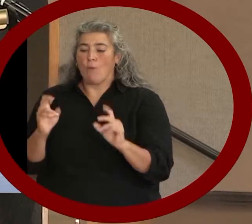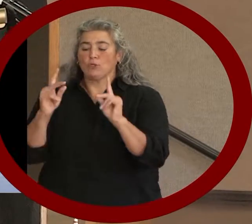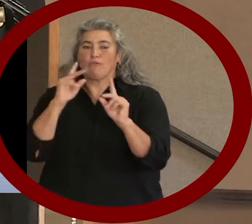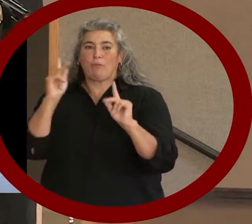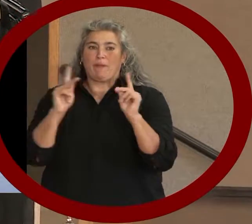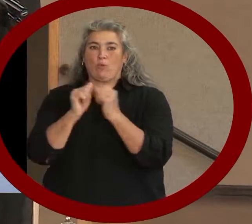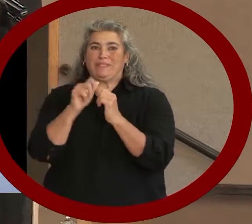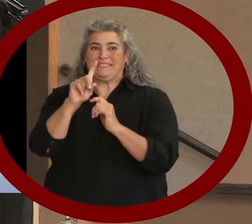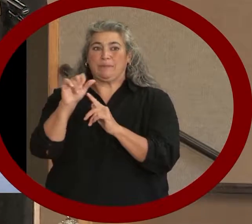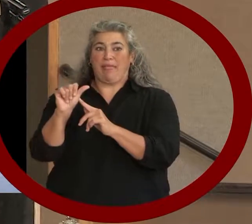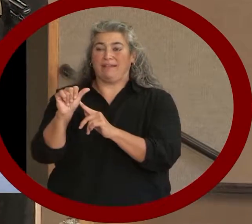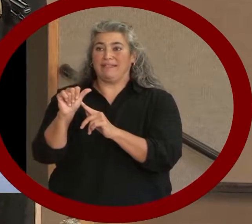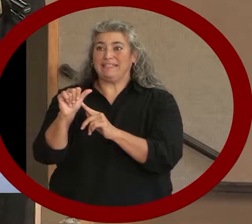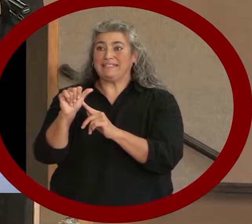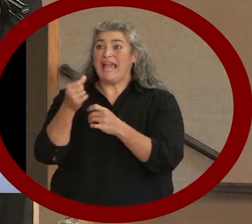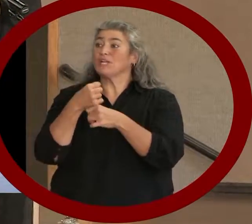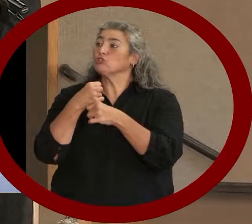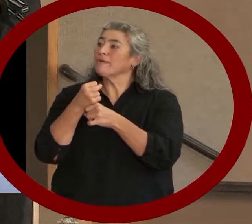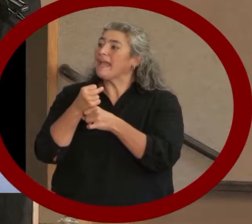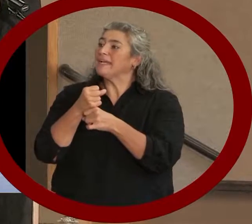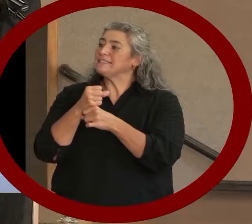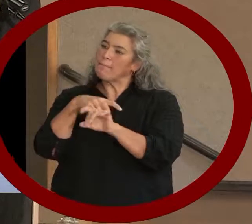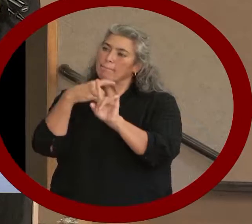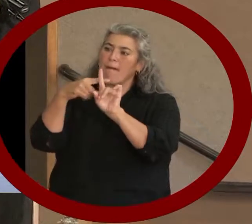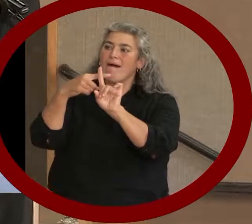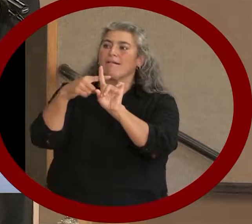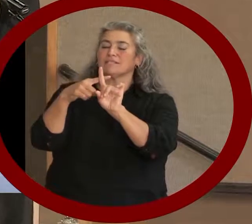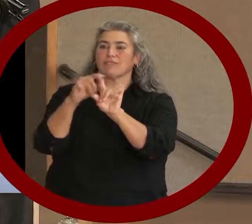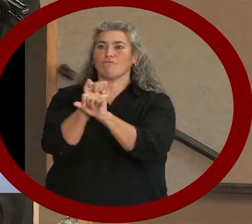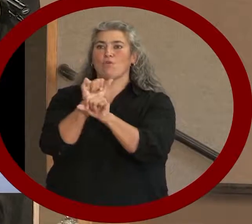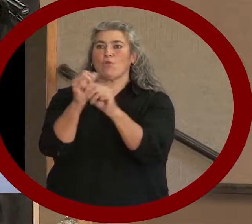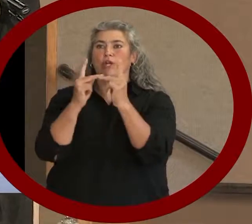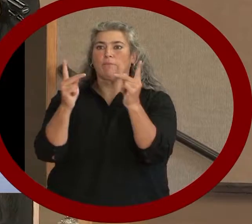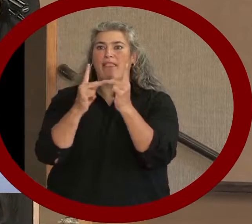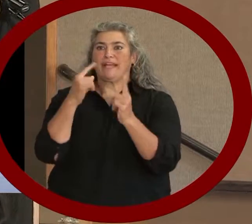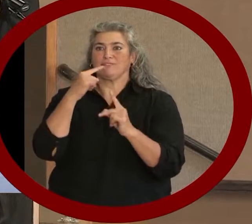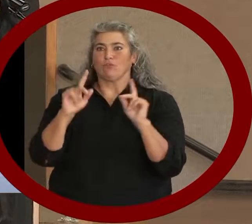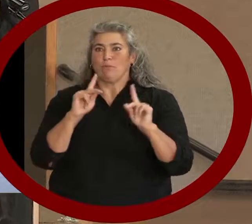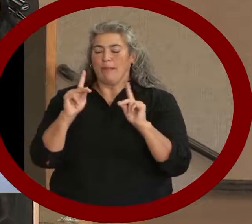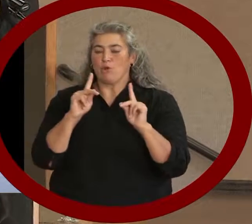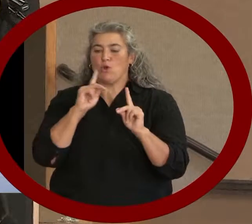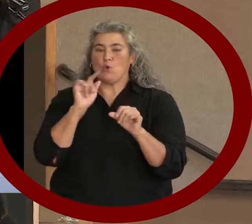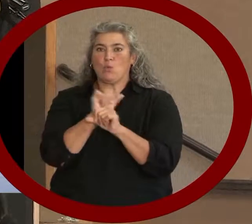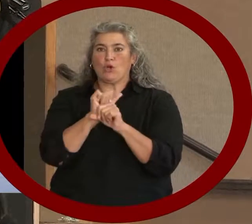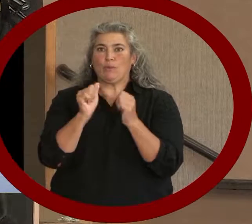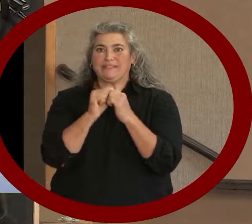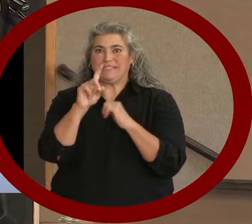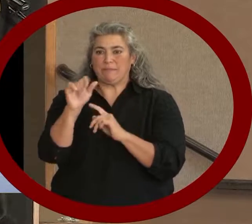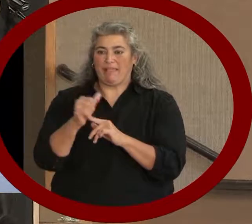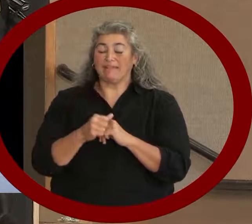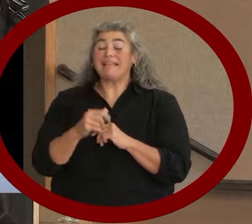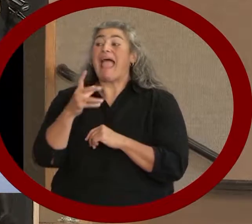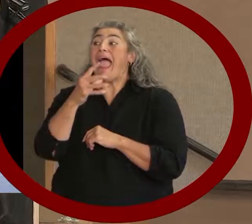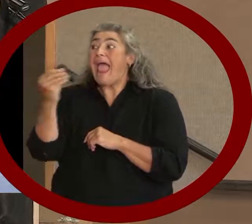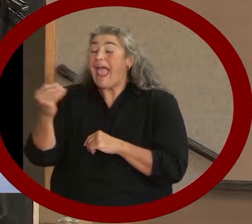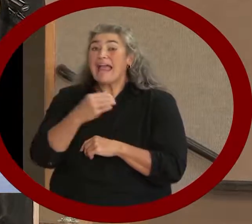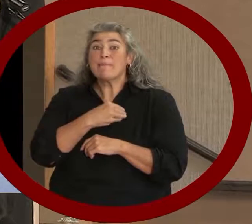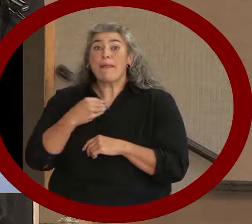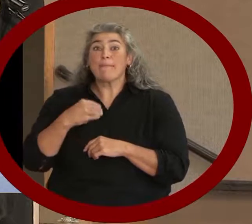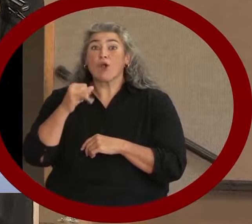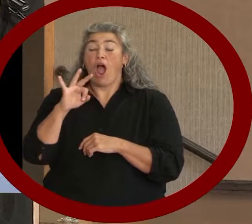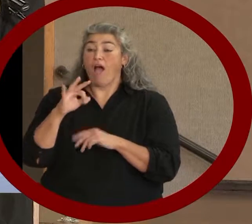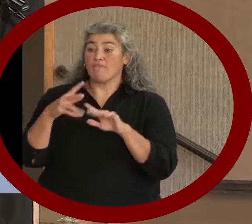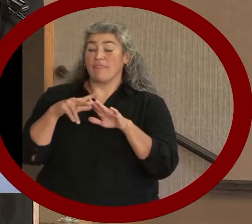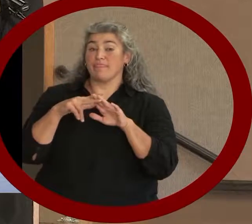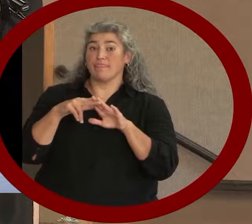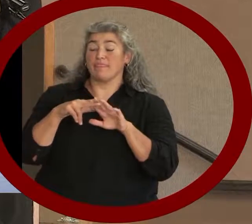disabilities, and who creates a positive, supportive, and workplace for others who work with those with disabilities. And as a member of the CSU maintenance